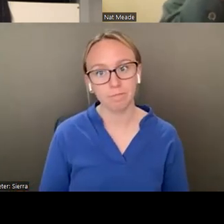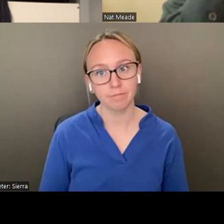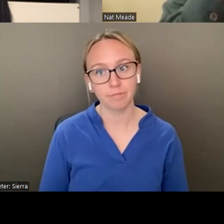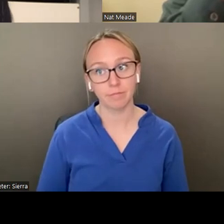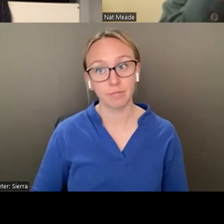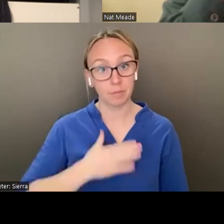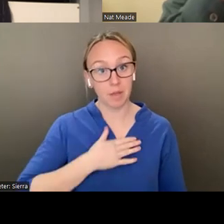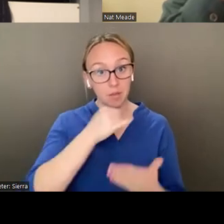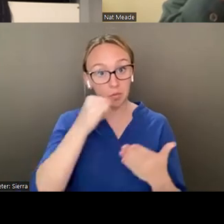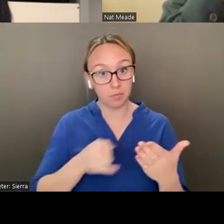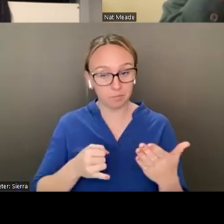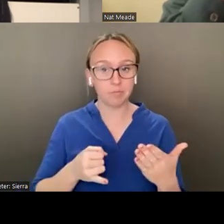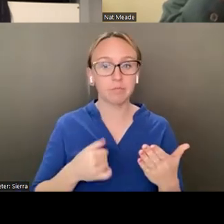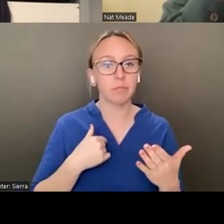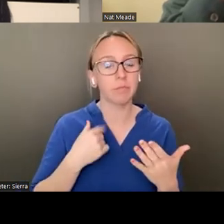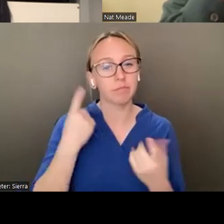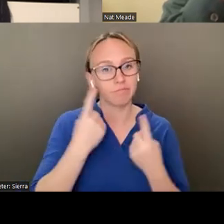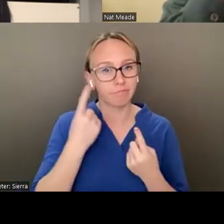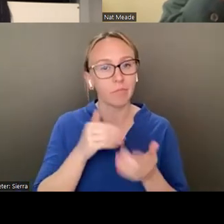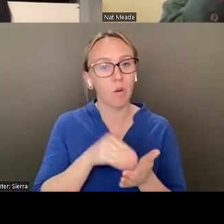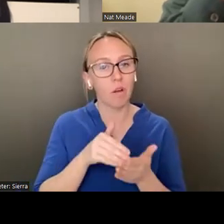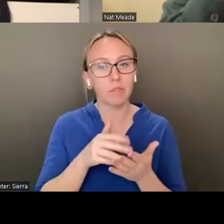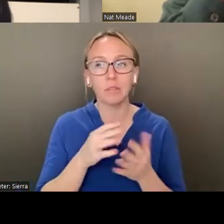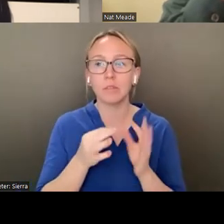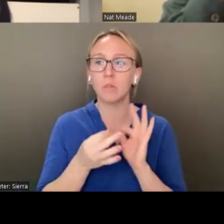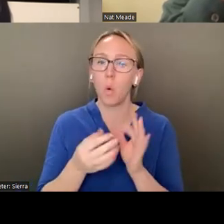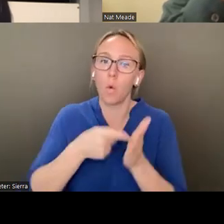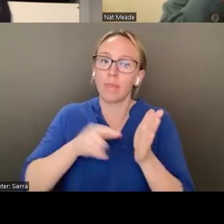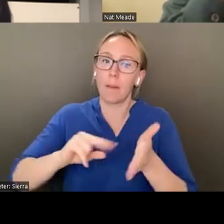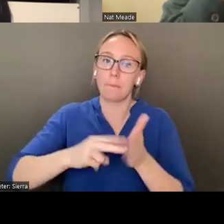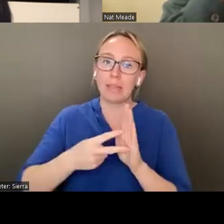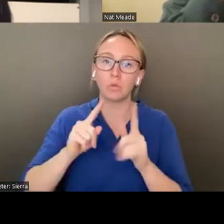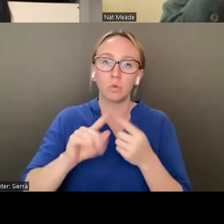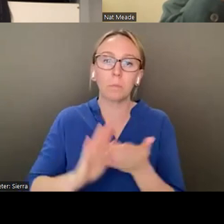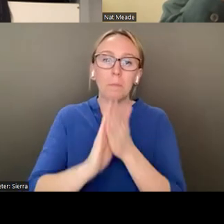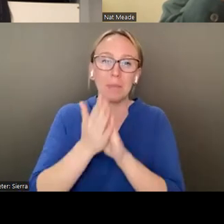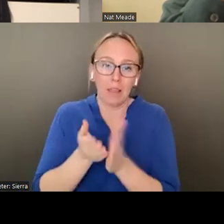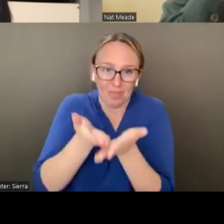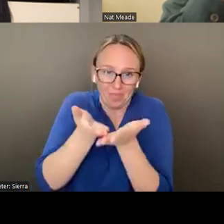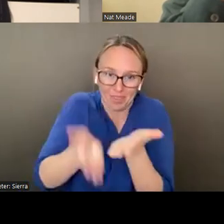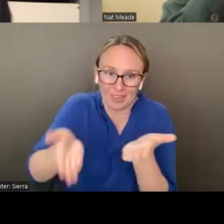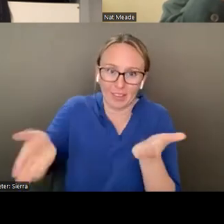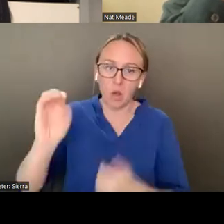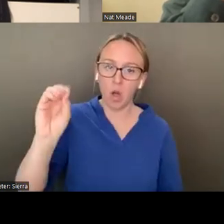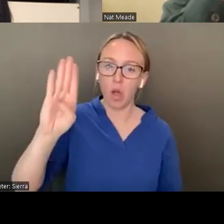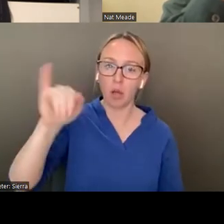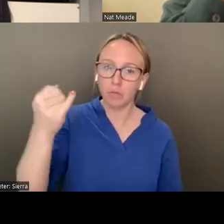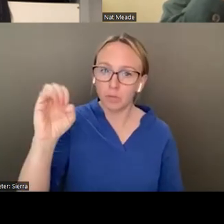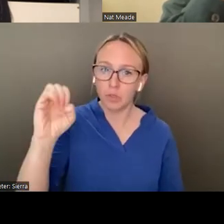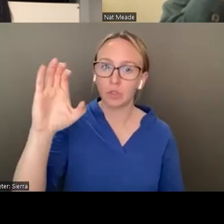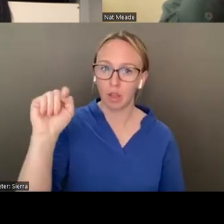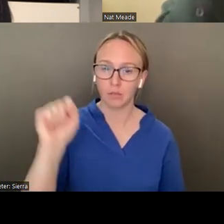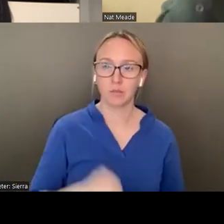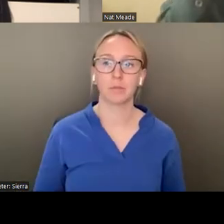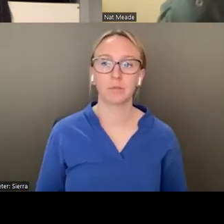I think a lot about what it means to be an object and how I can make objects that